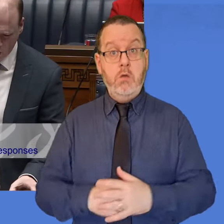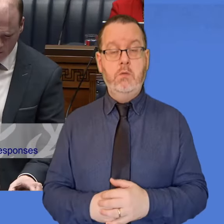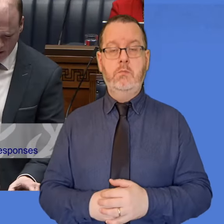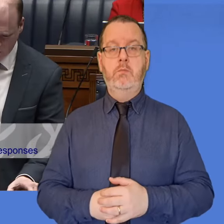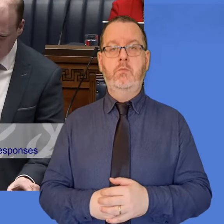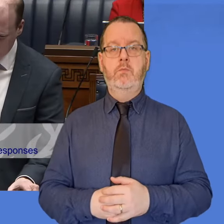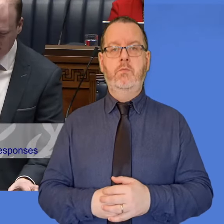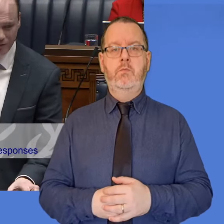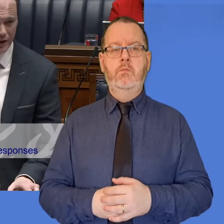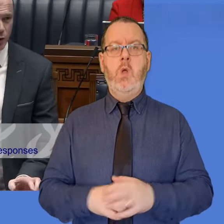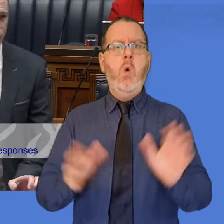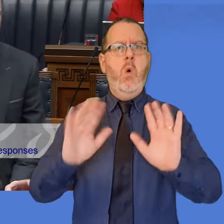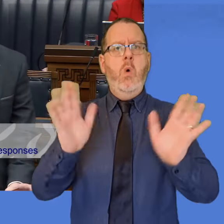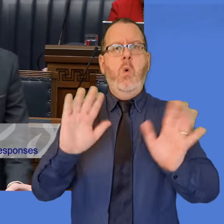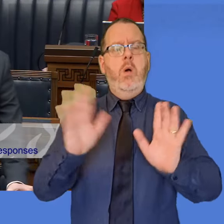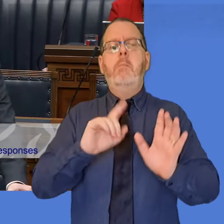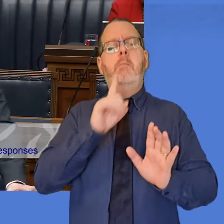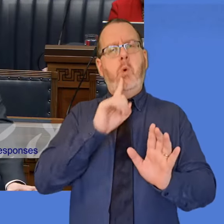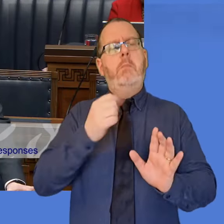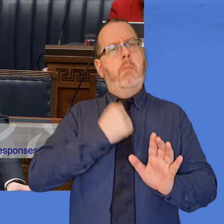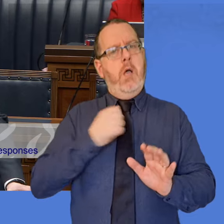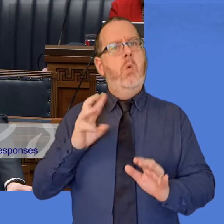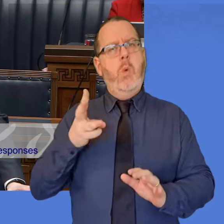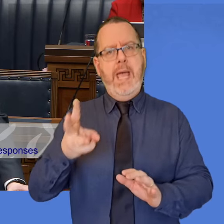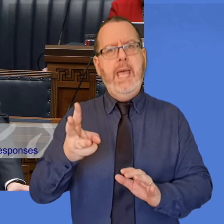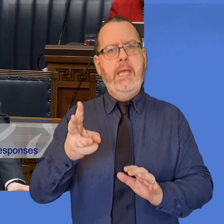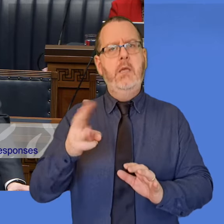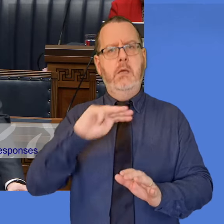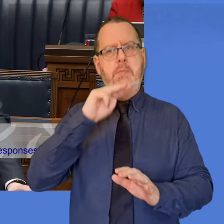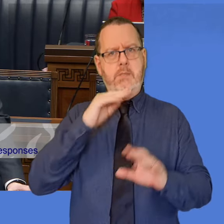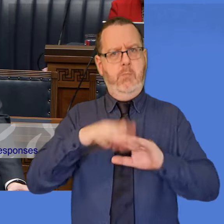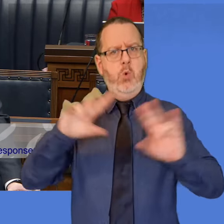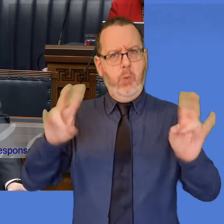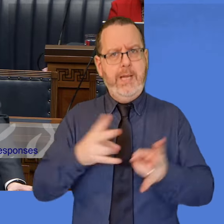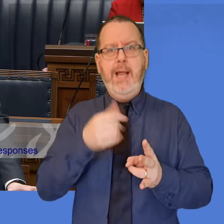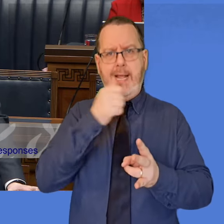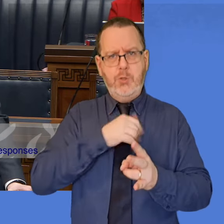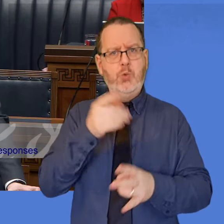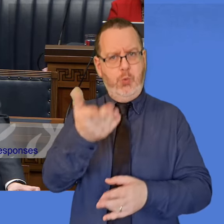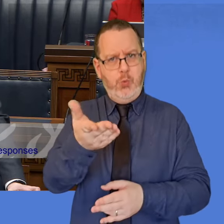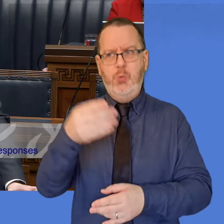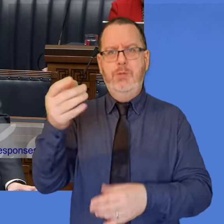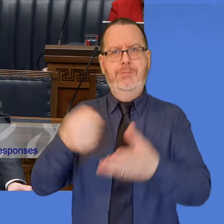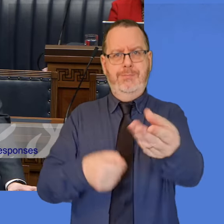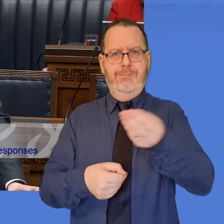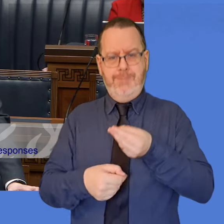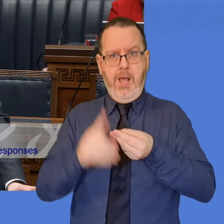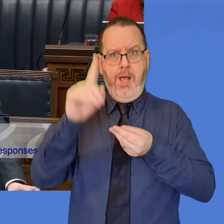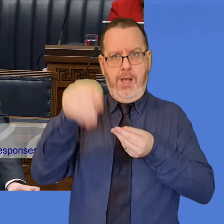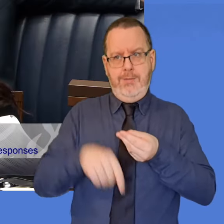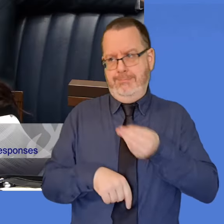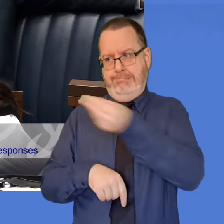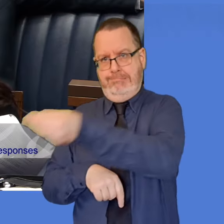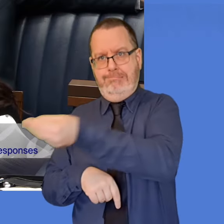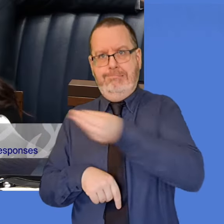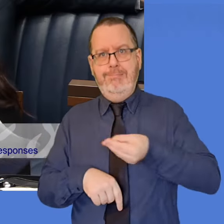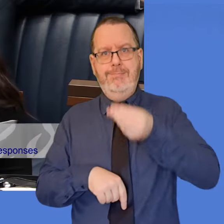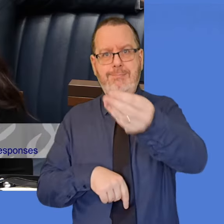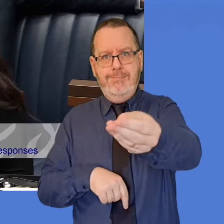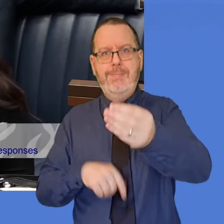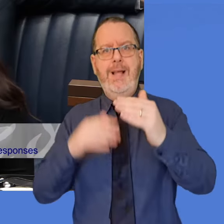anything wrong, but I certainly believe the approach that I have taken will ensure that the member gets her answer much more quickly and that there will be less pressure